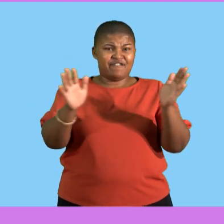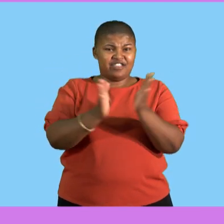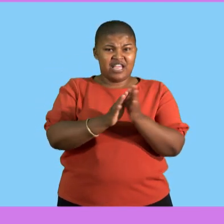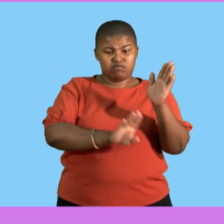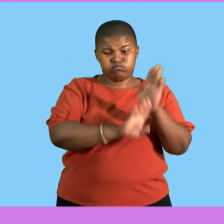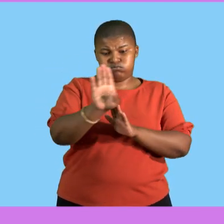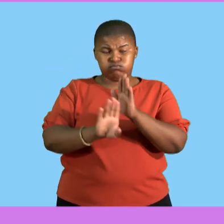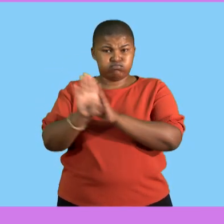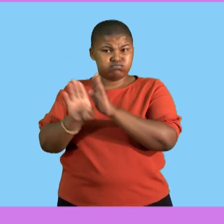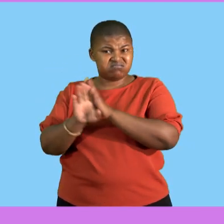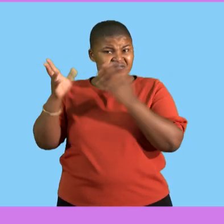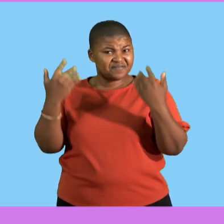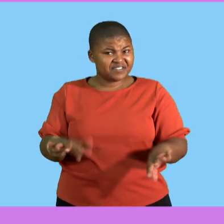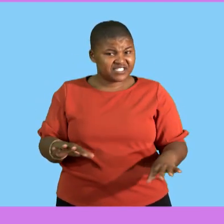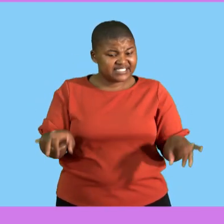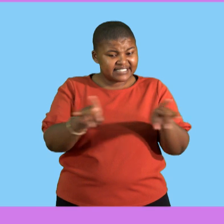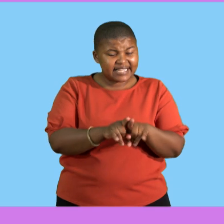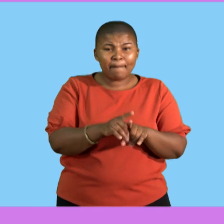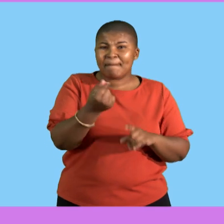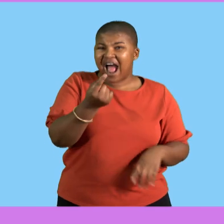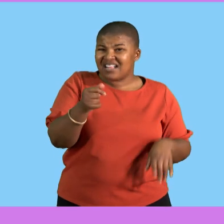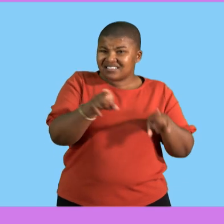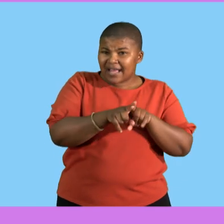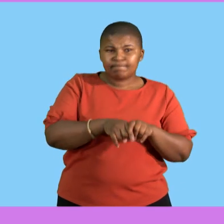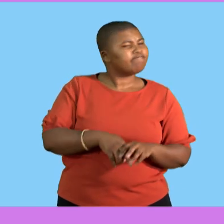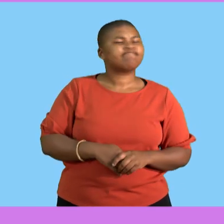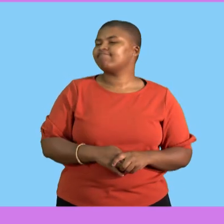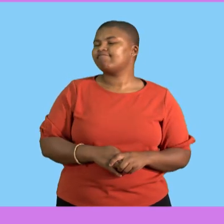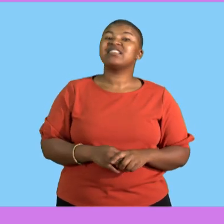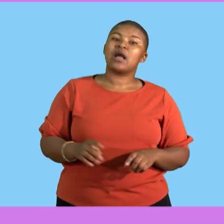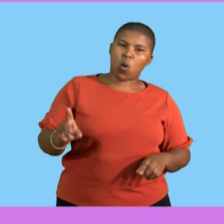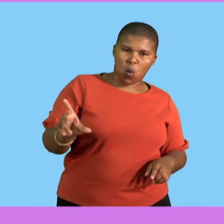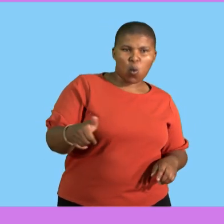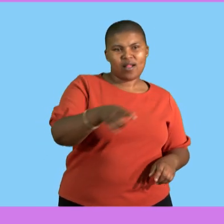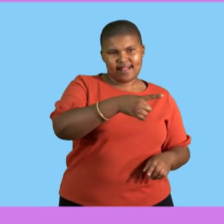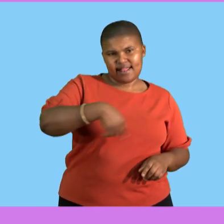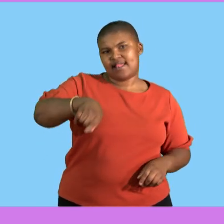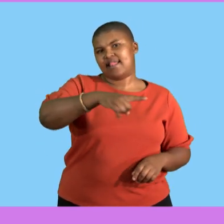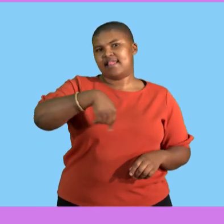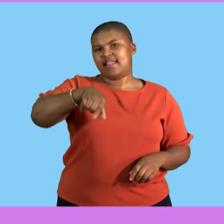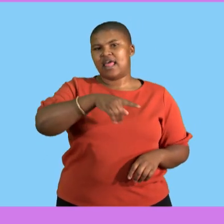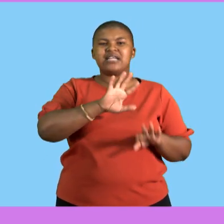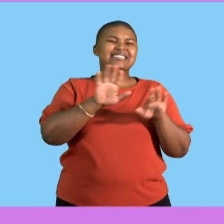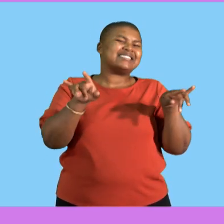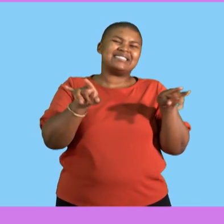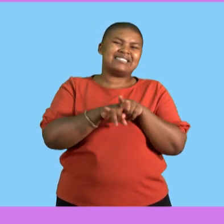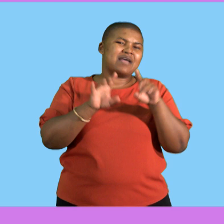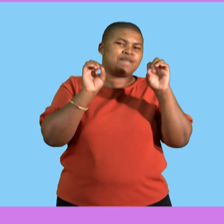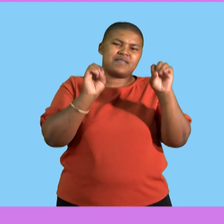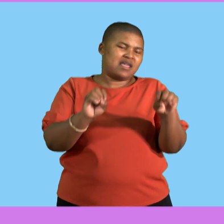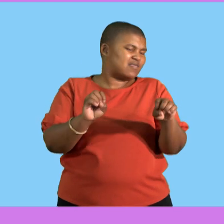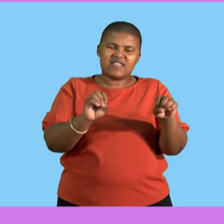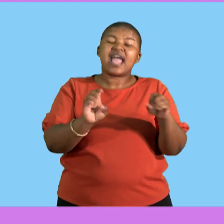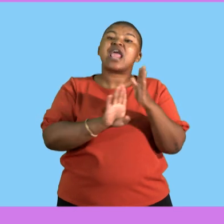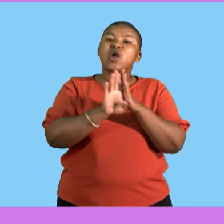by the same percentage. It therefore means that all items in the basket are not subject to the same